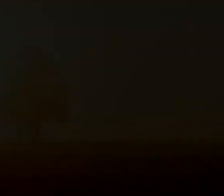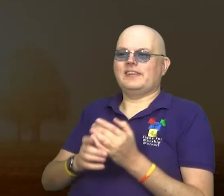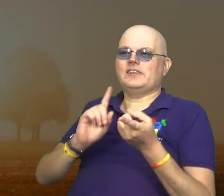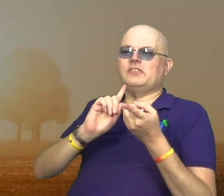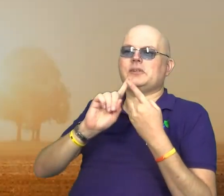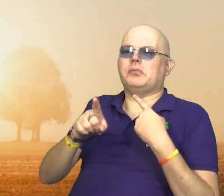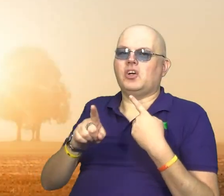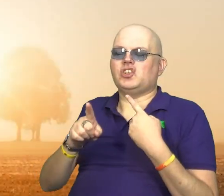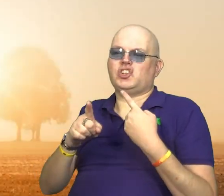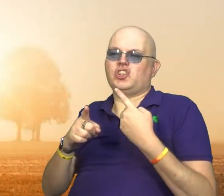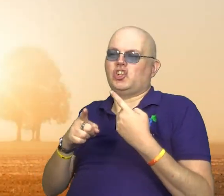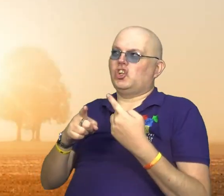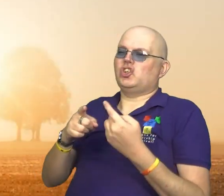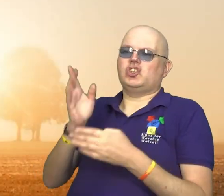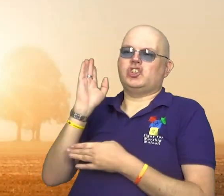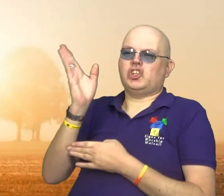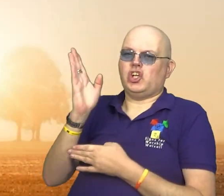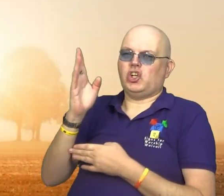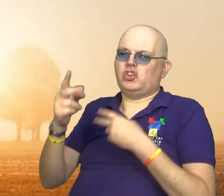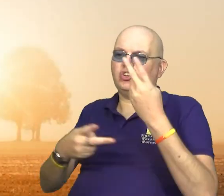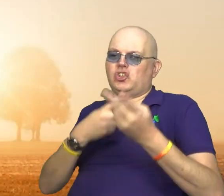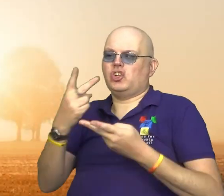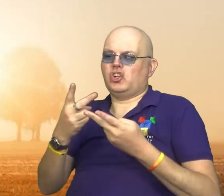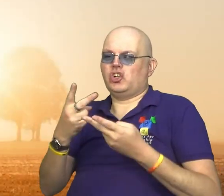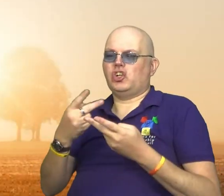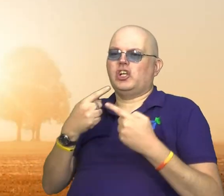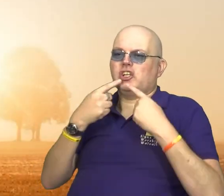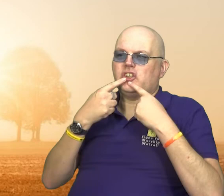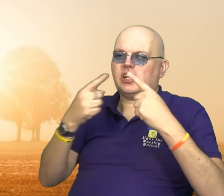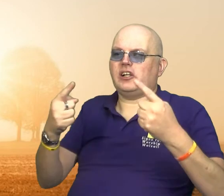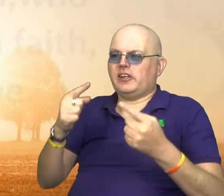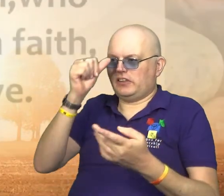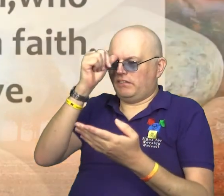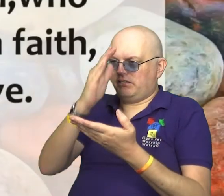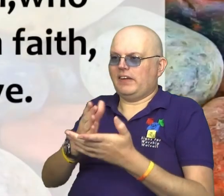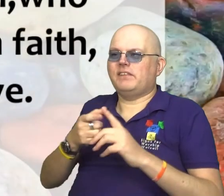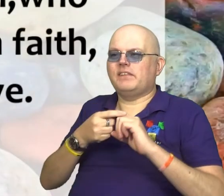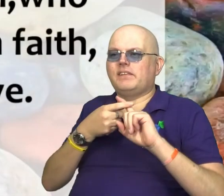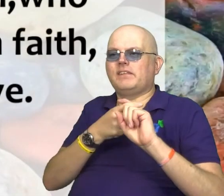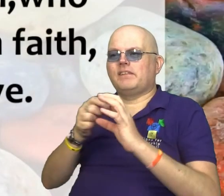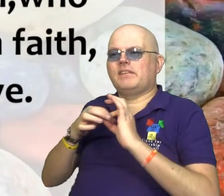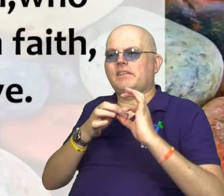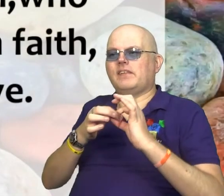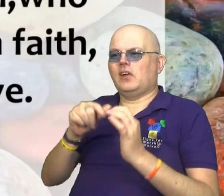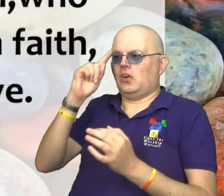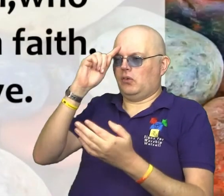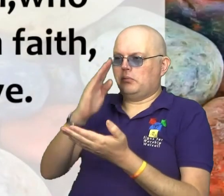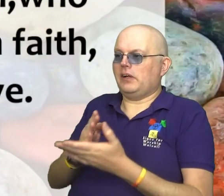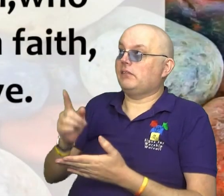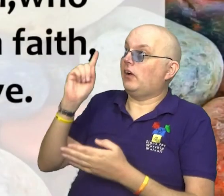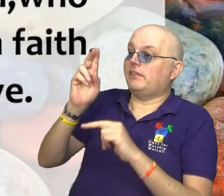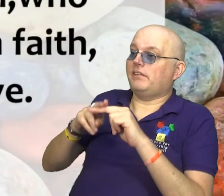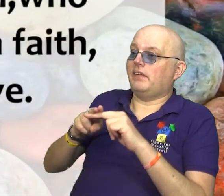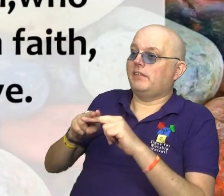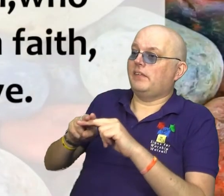In response to all that we've heard and said and sung, let's say this declaration of faith together. We believe